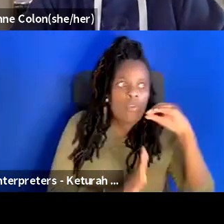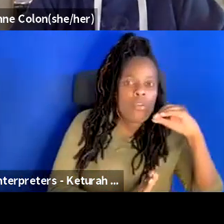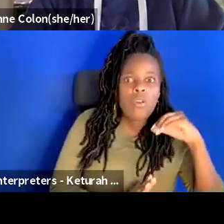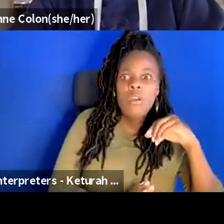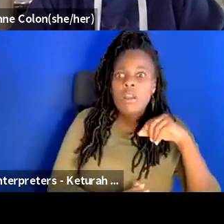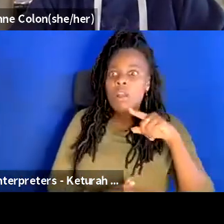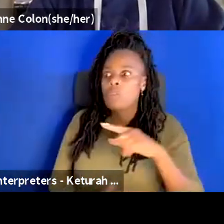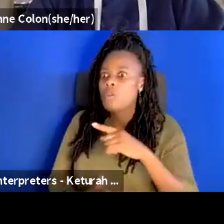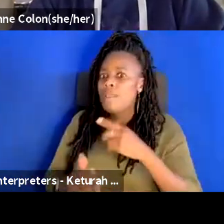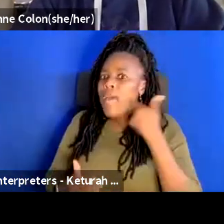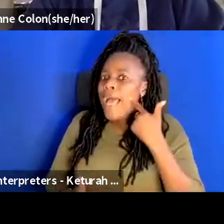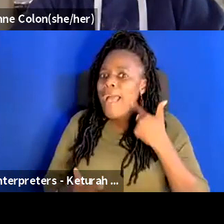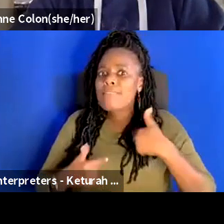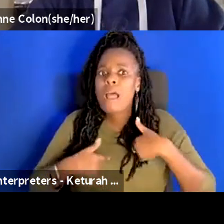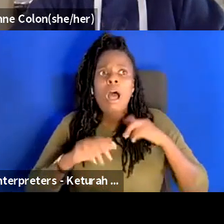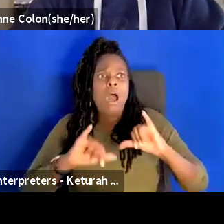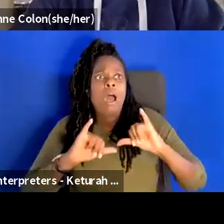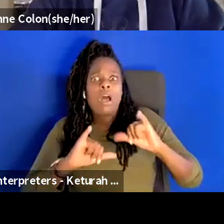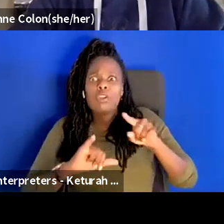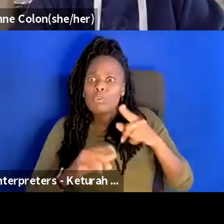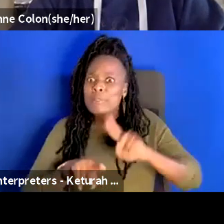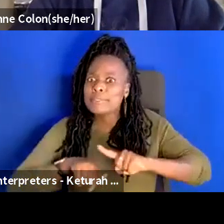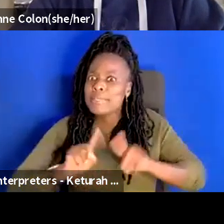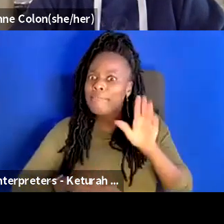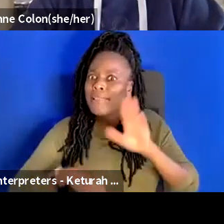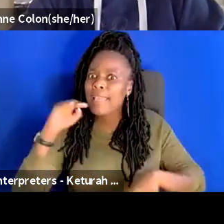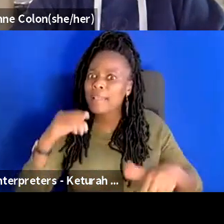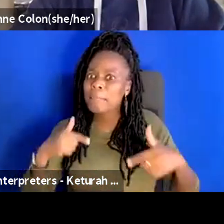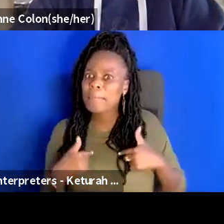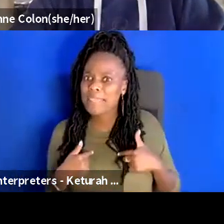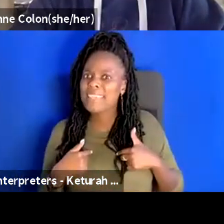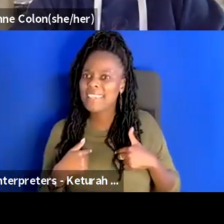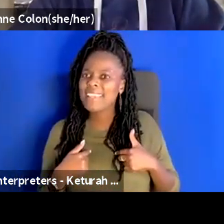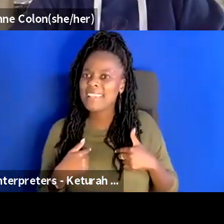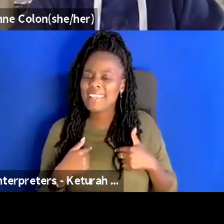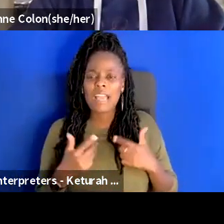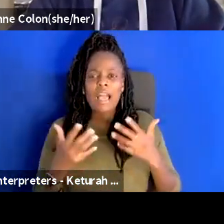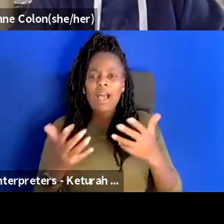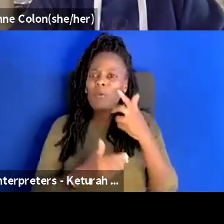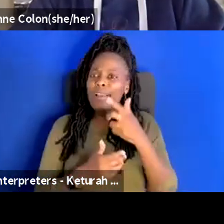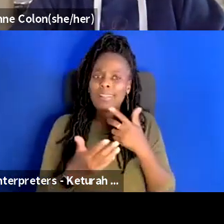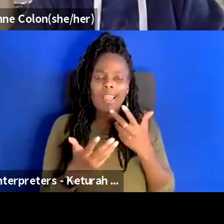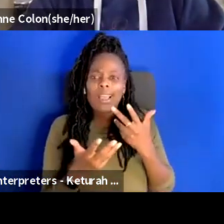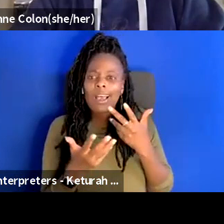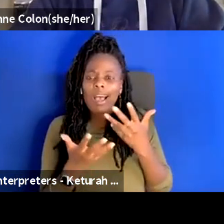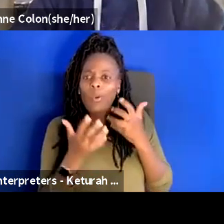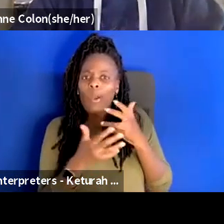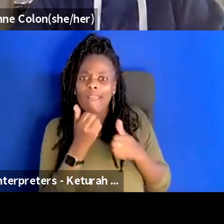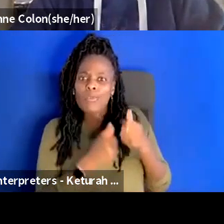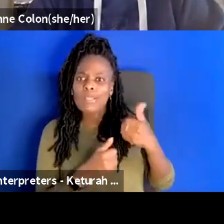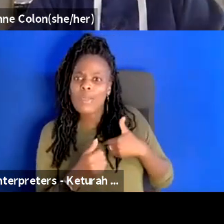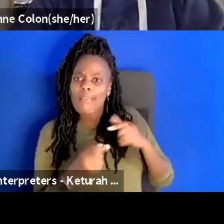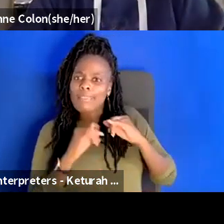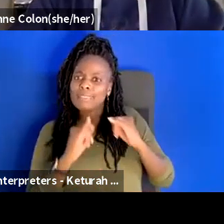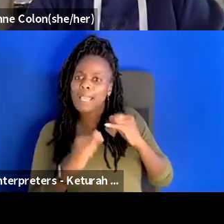and i learned about humanity because you're different than me and if i don't want that experience if i want everyone to have the same i want to sit with my friends and watch this tv or